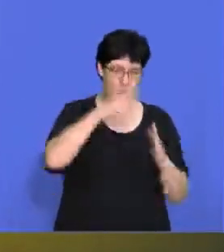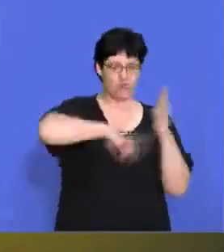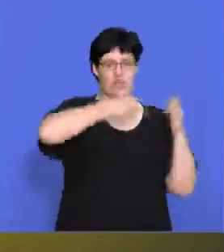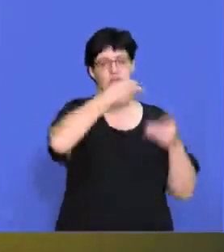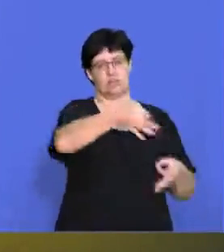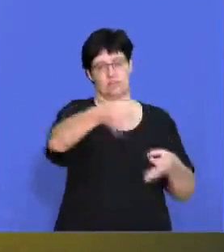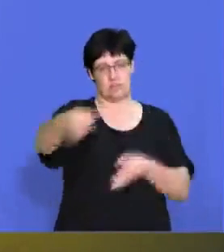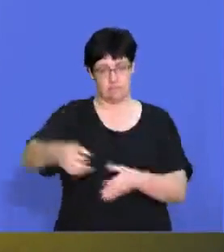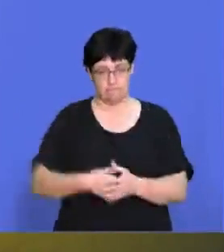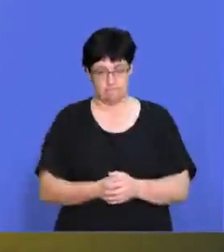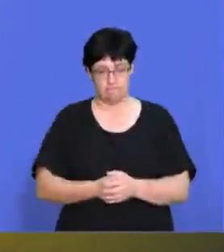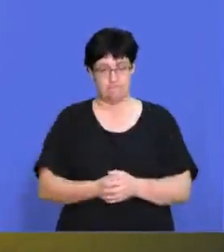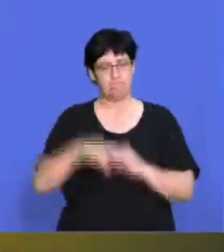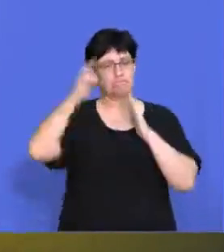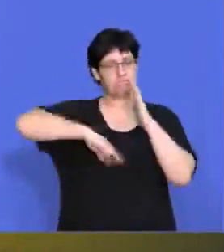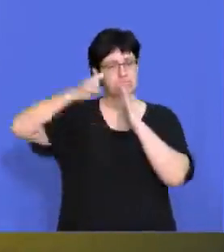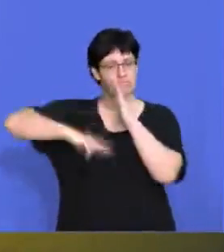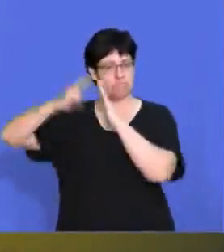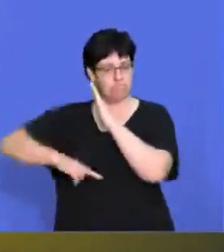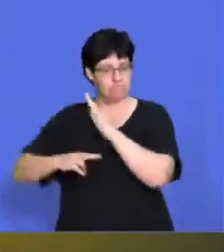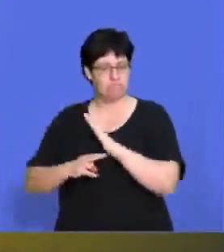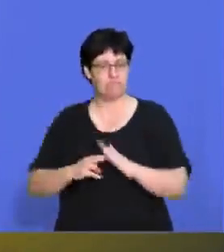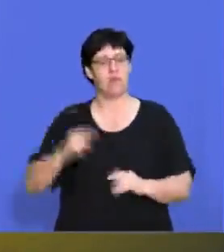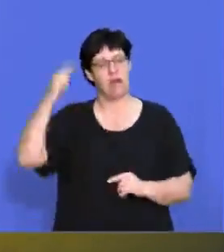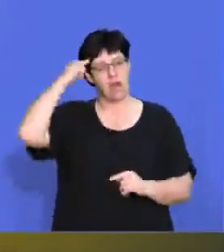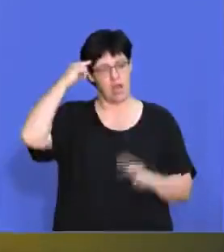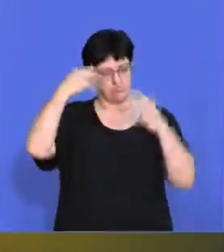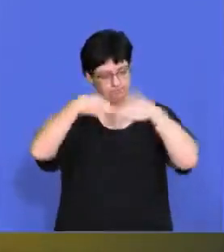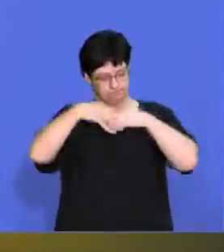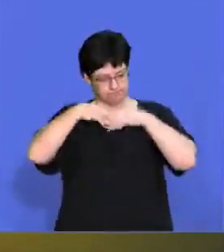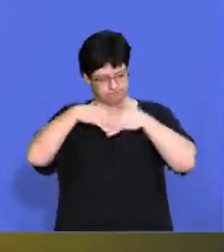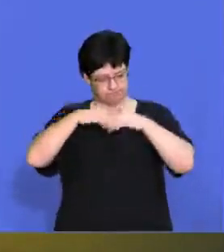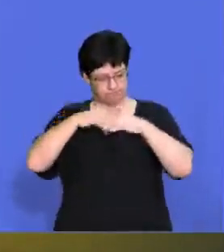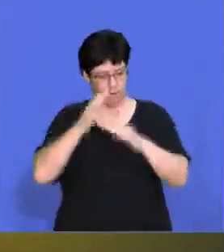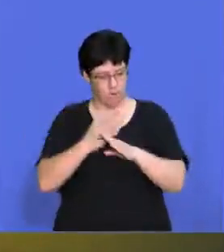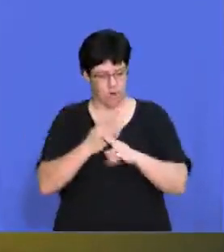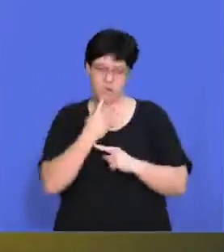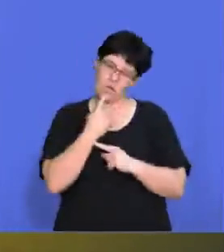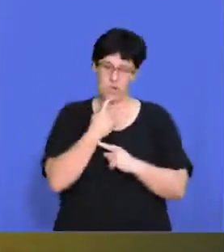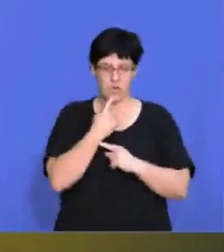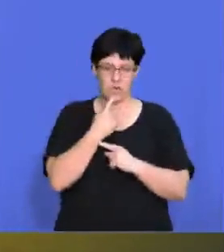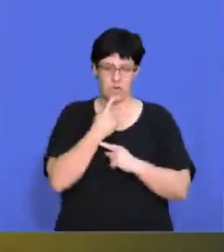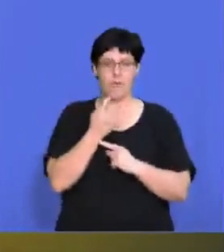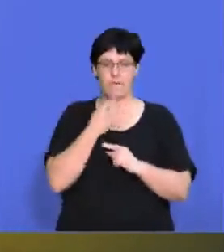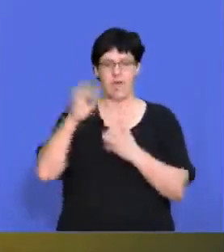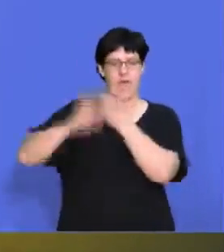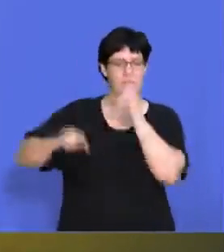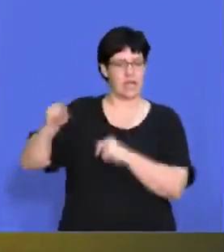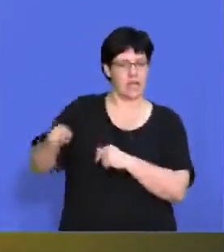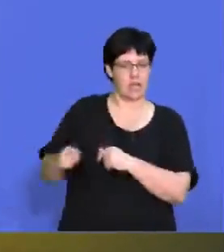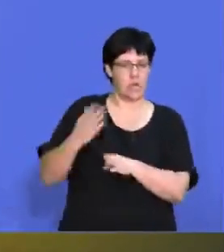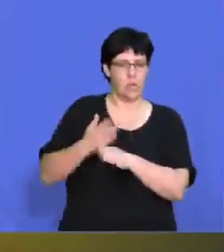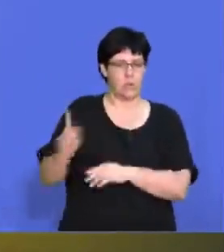and then read through the rest of the paper. While you're reading through the rest of the paper, your subconscious will be working on